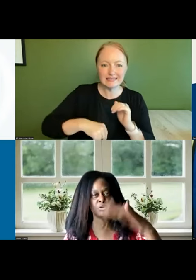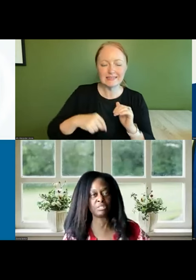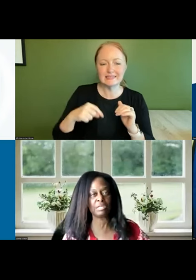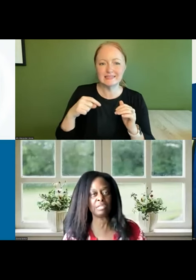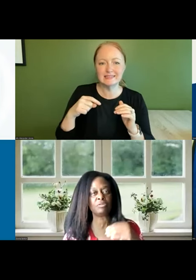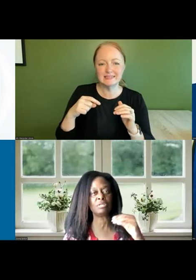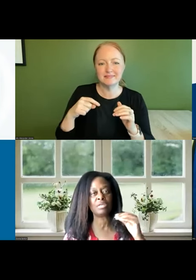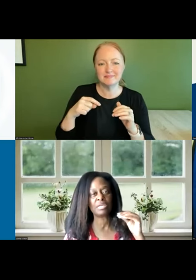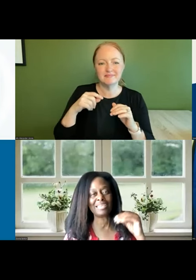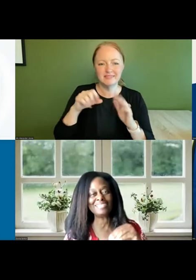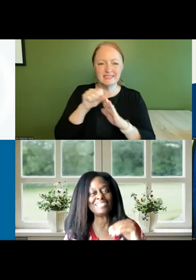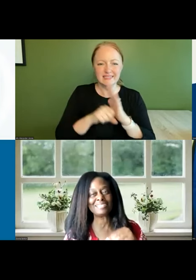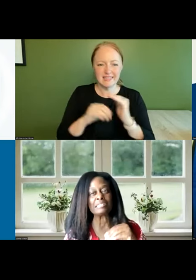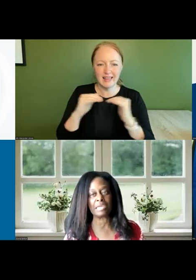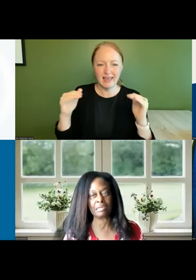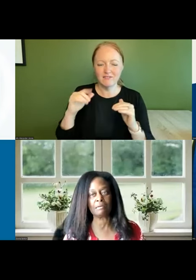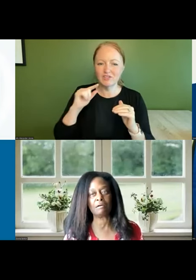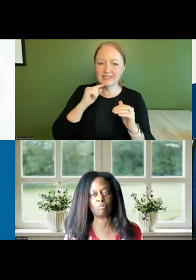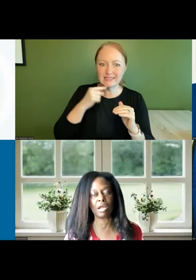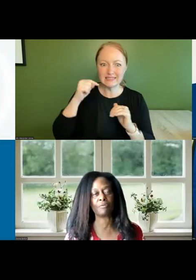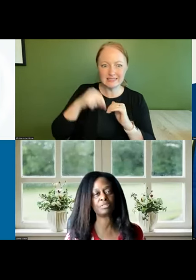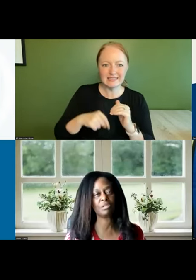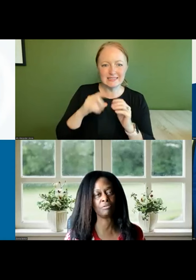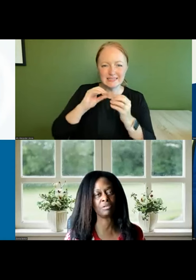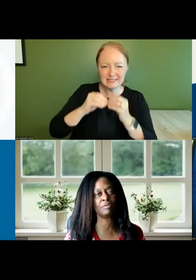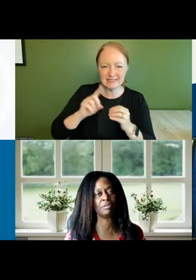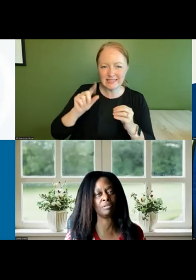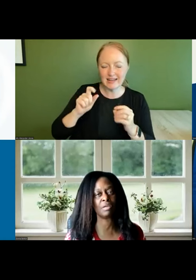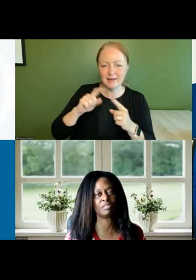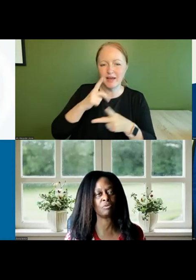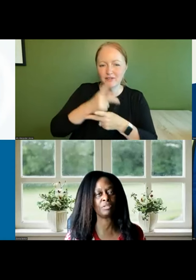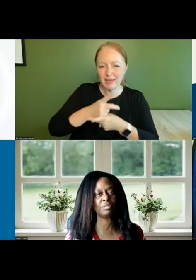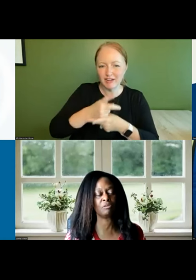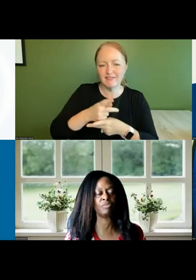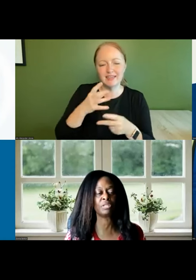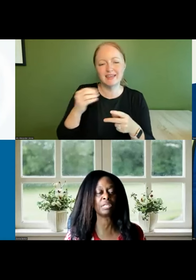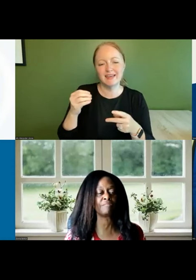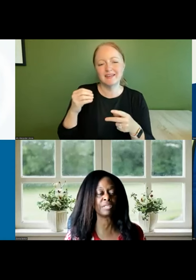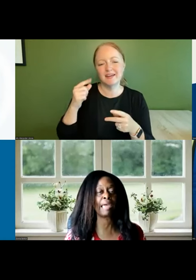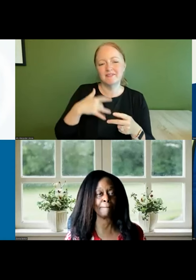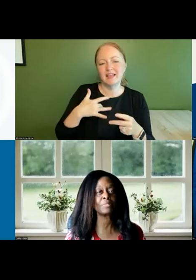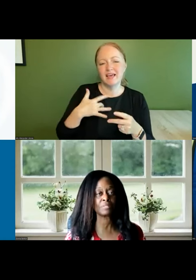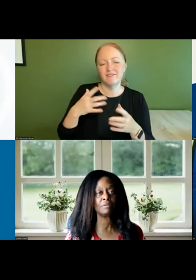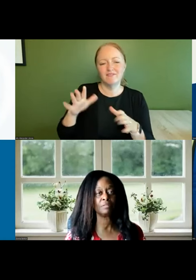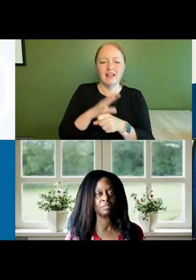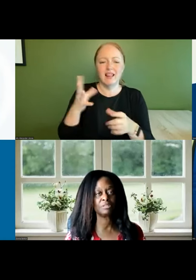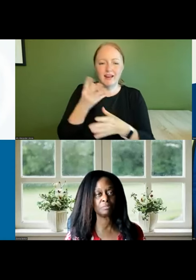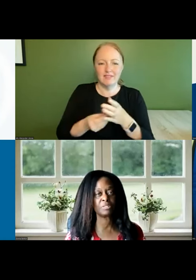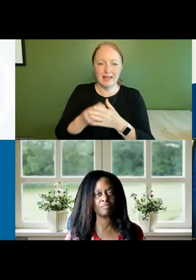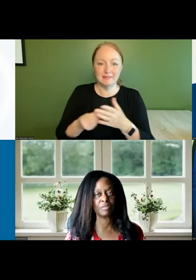you know state level intense data around caregiving and so i think it'll fill a lot of the gaps